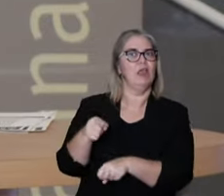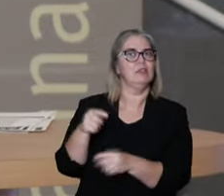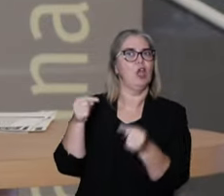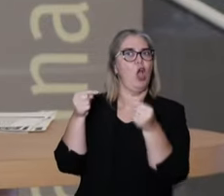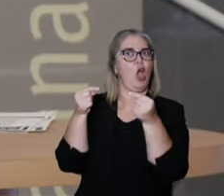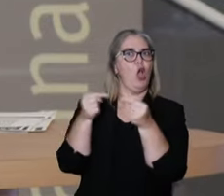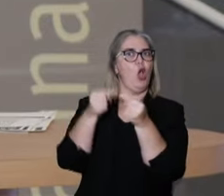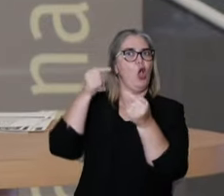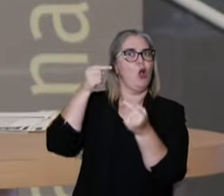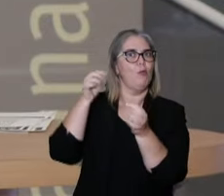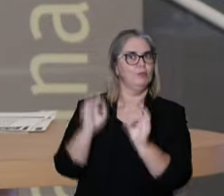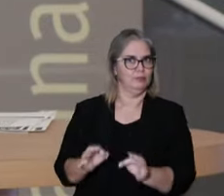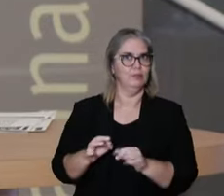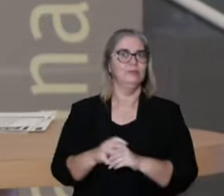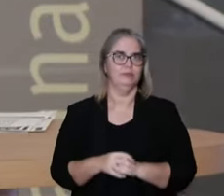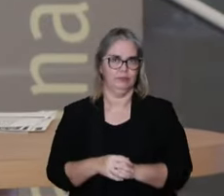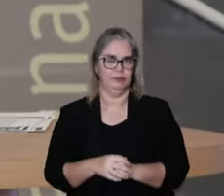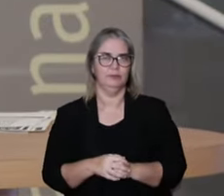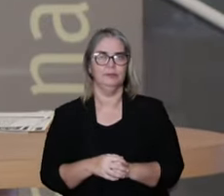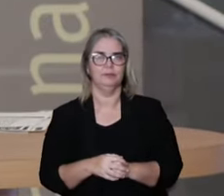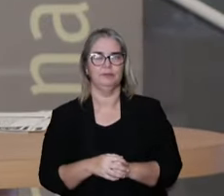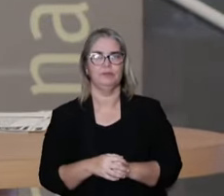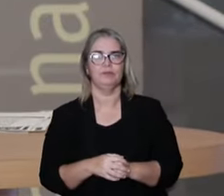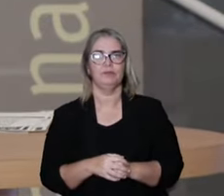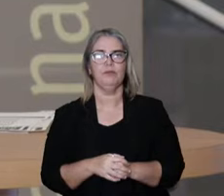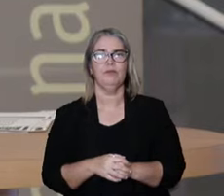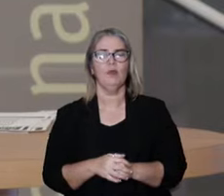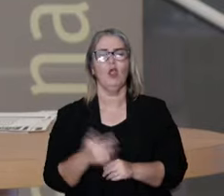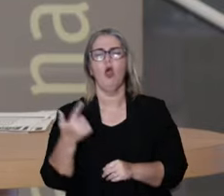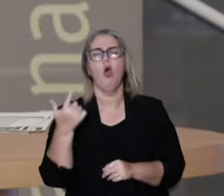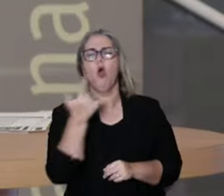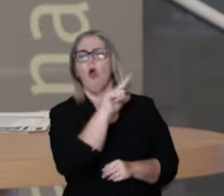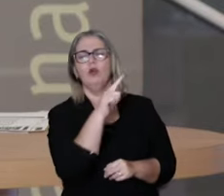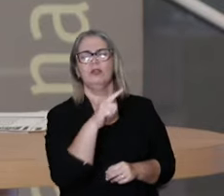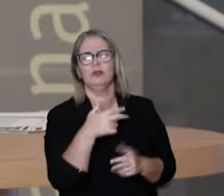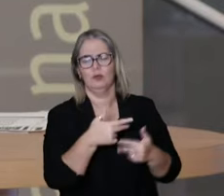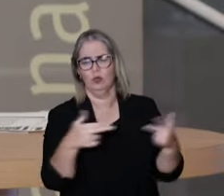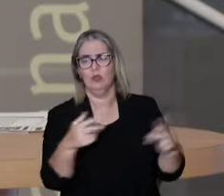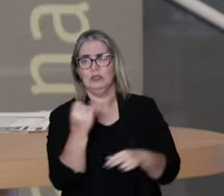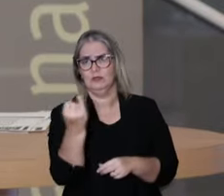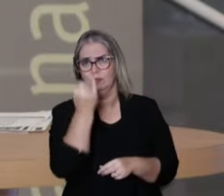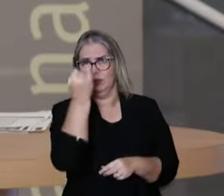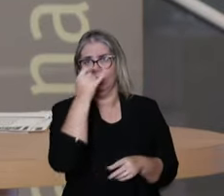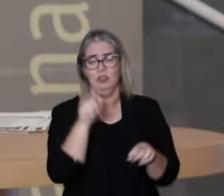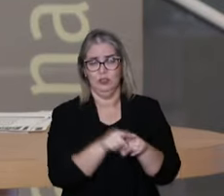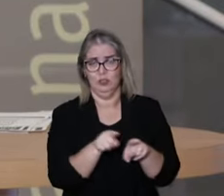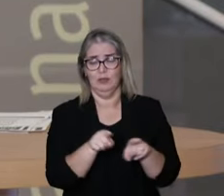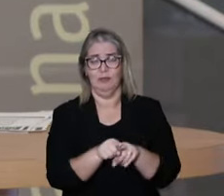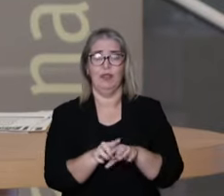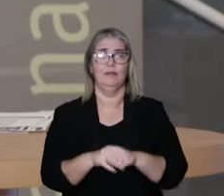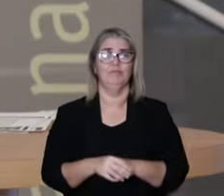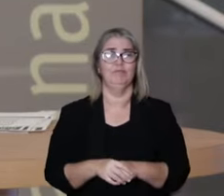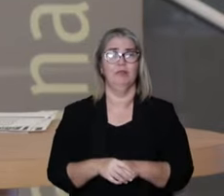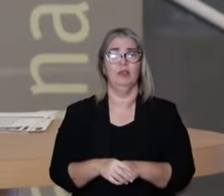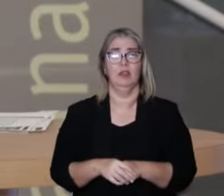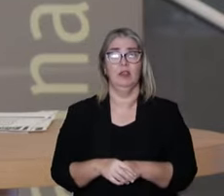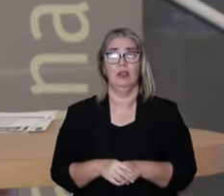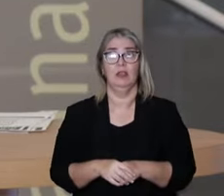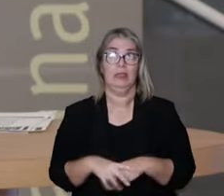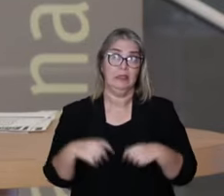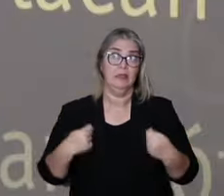in comparison to our well known professions. And the other aspect that makes